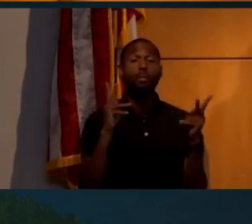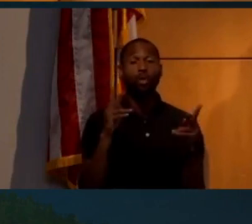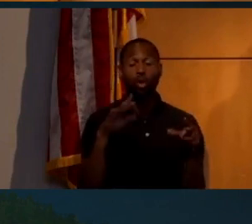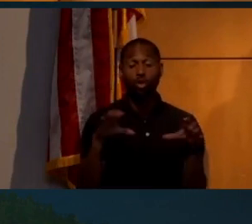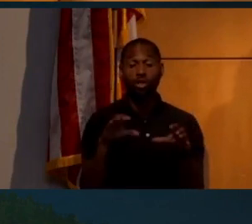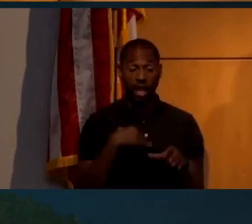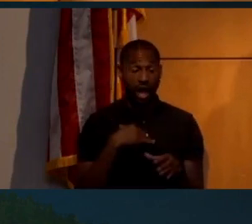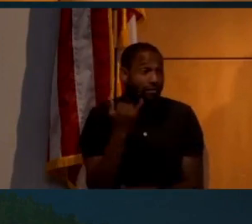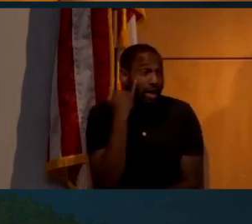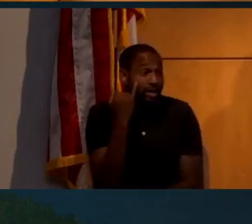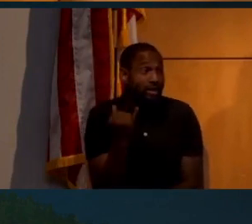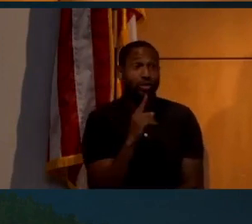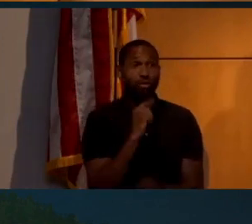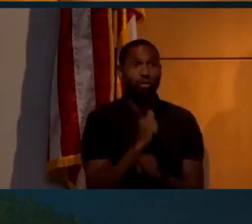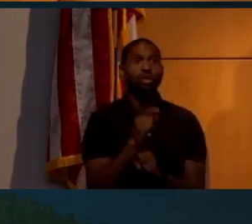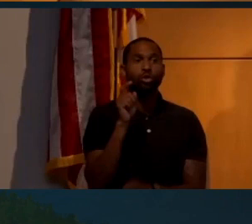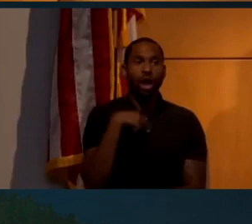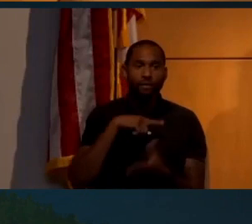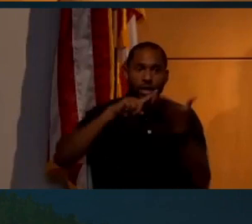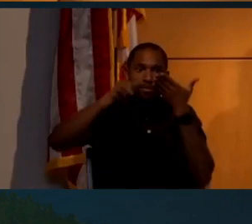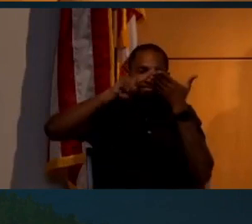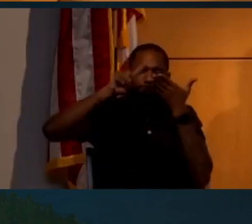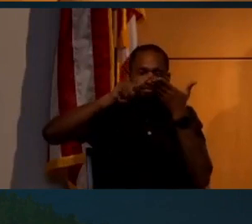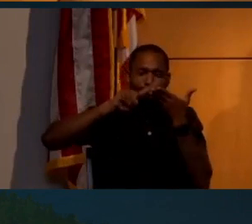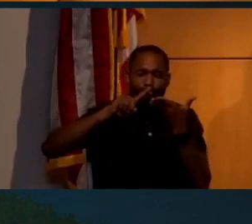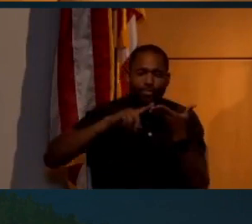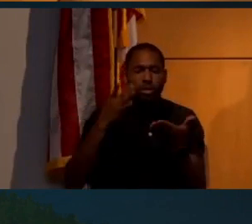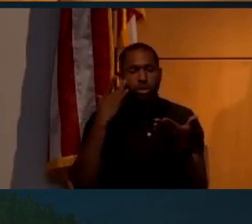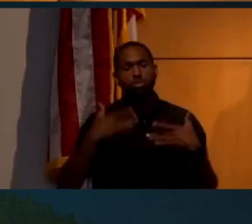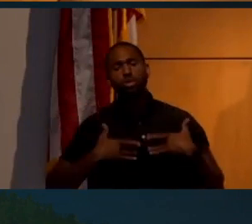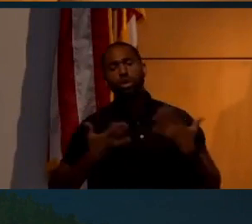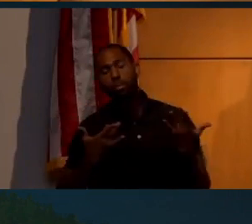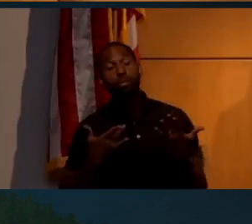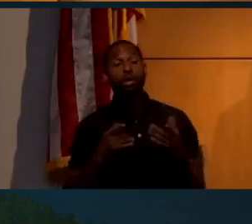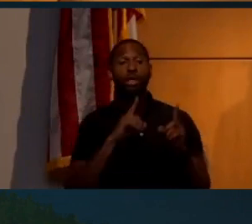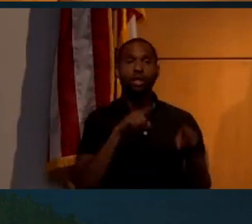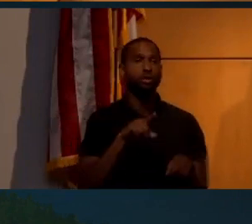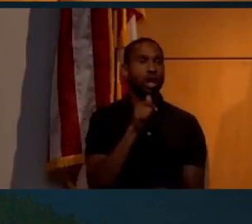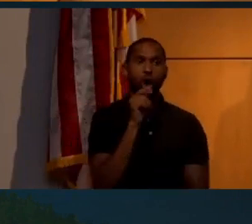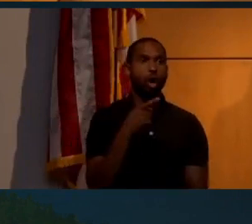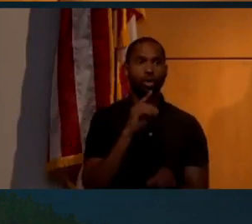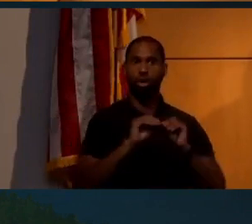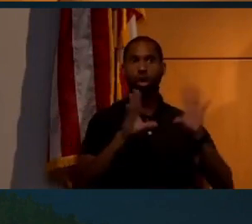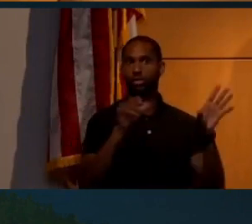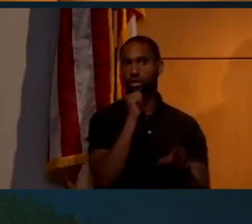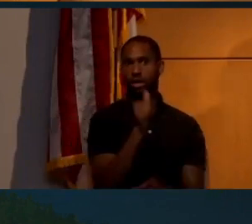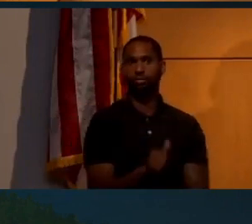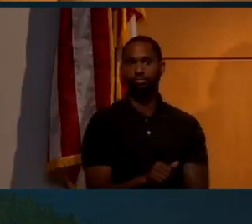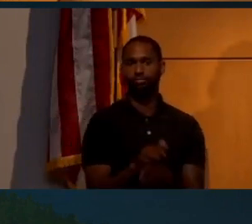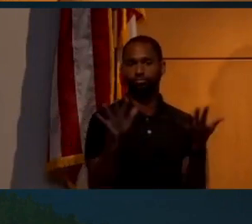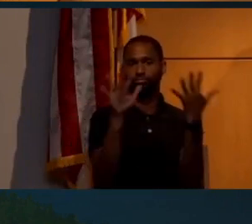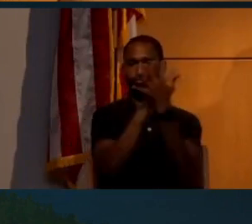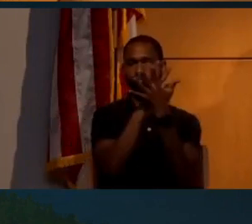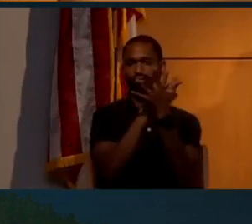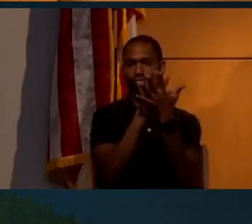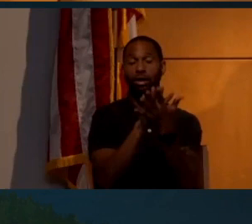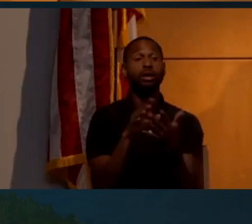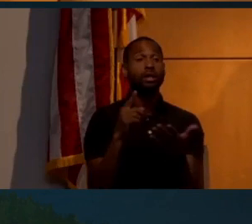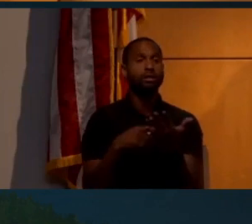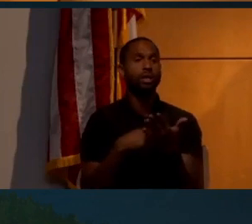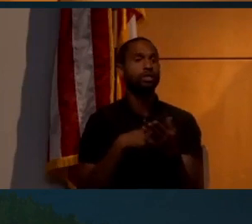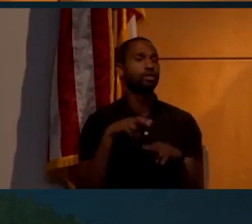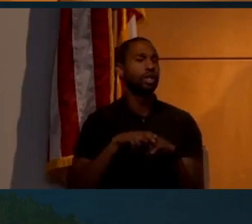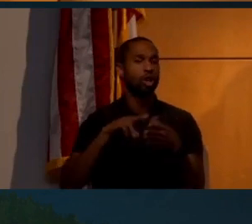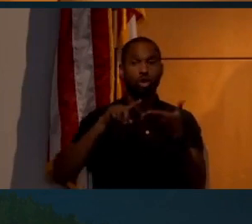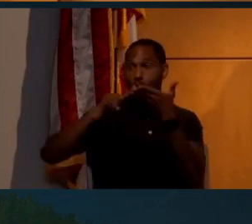ideas that you kind of have to dig into to find out what's going on. The answer isn't always that obvious. So sometimes you do have to sit down and do your